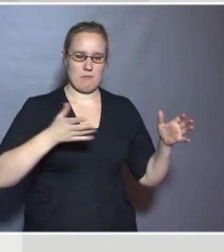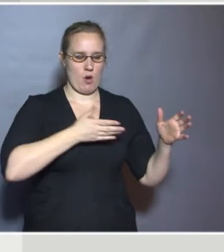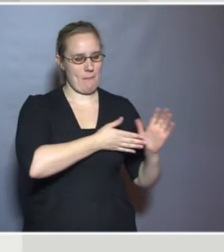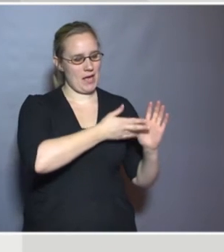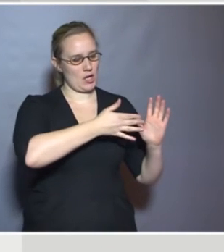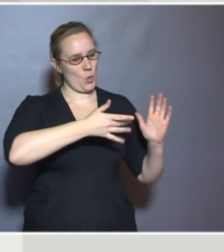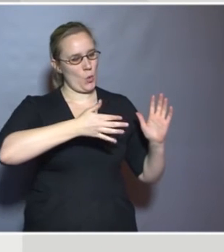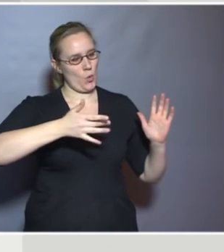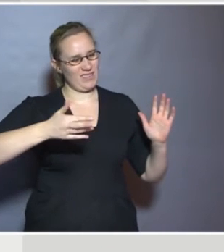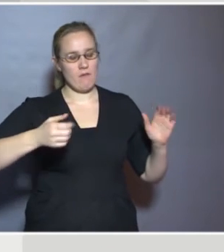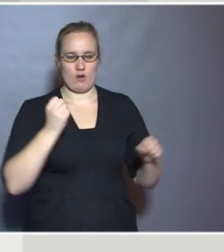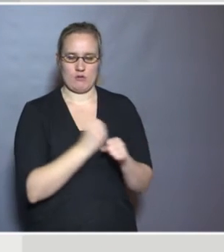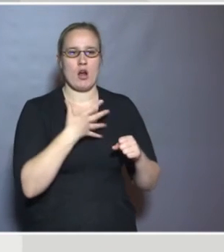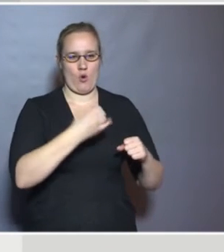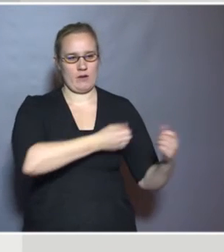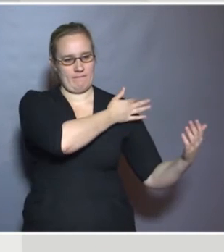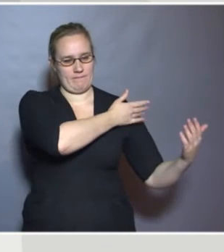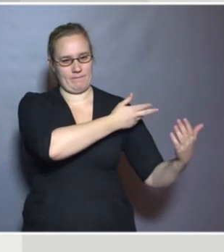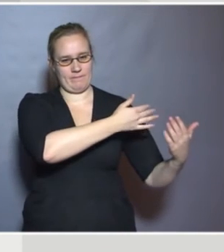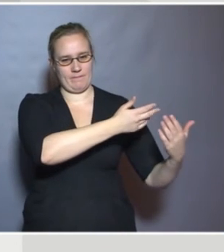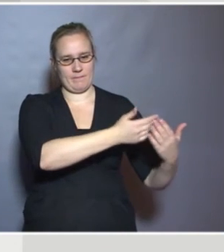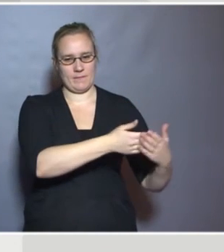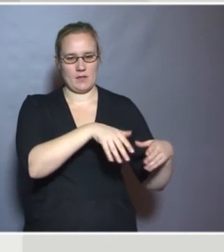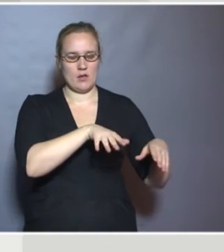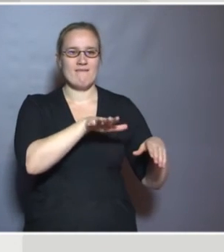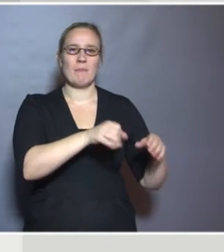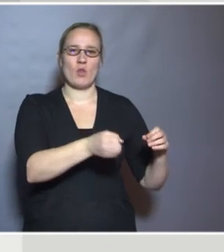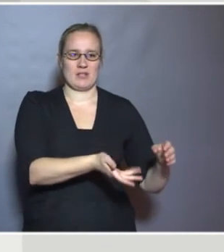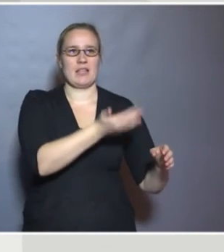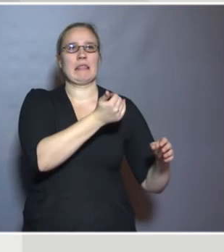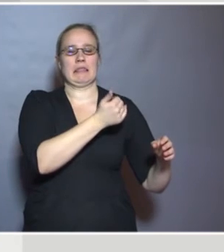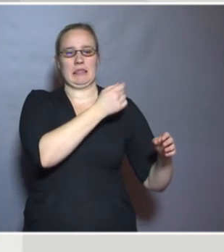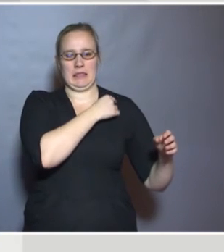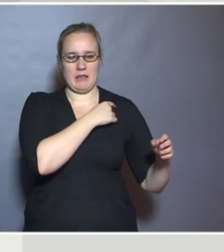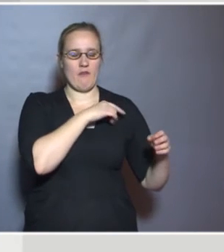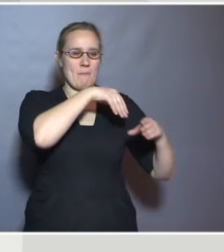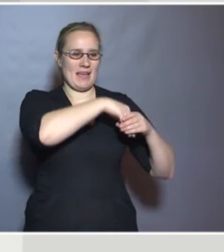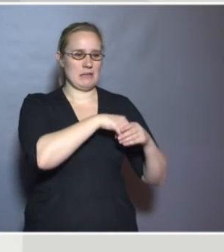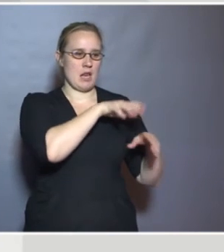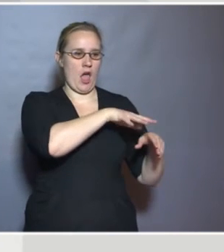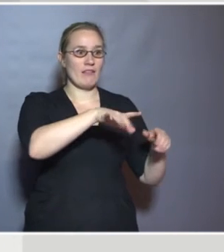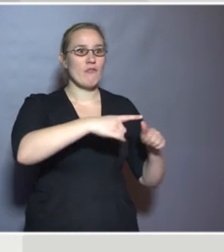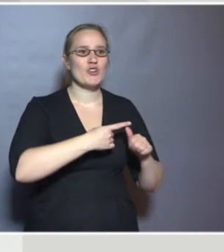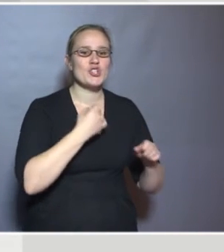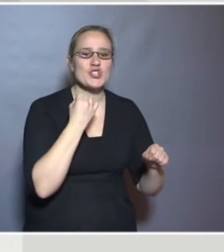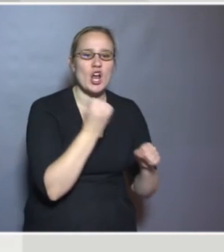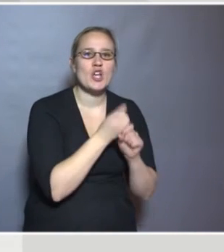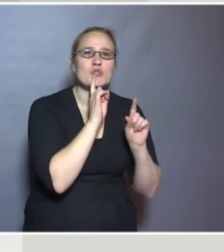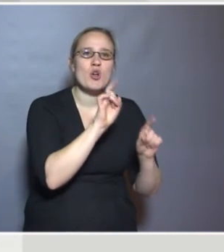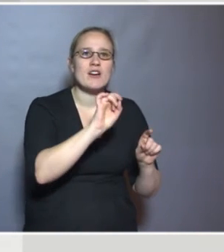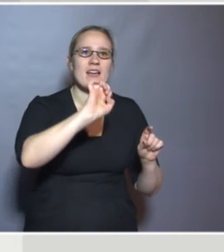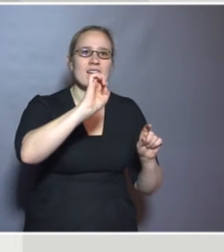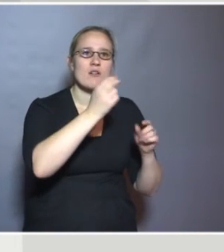quite a number of years. Fifteen years ago is when our member countries first asked the European